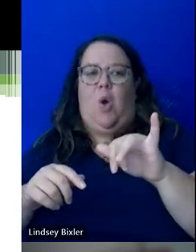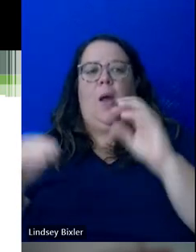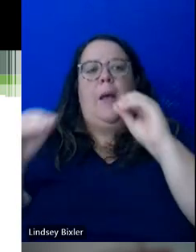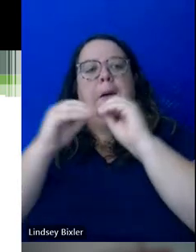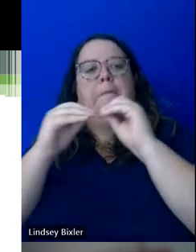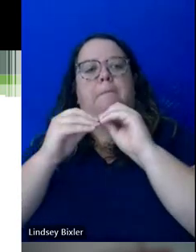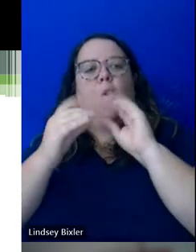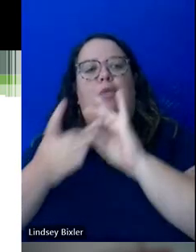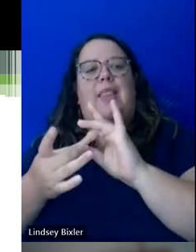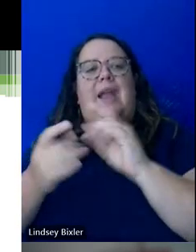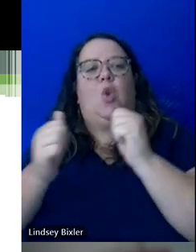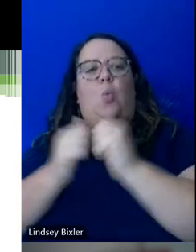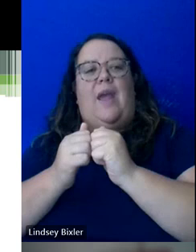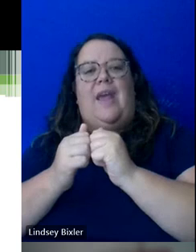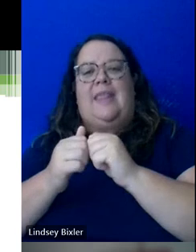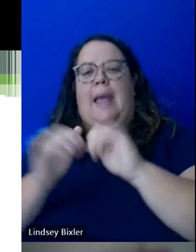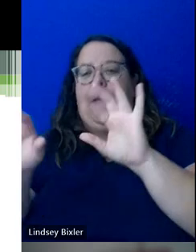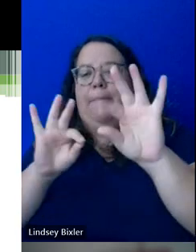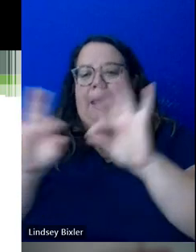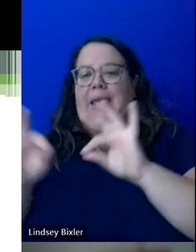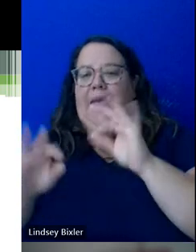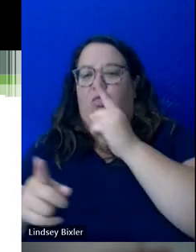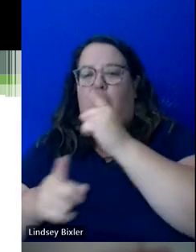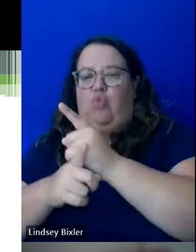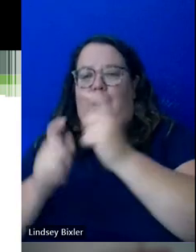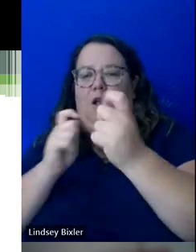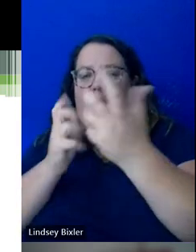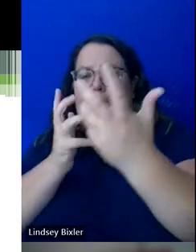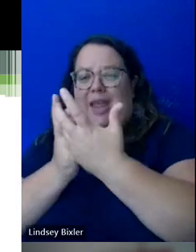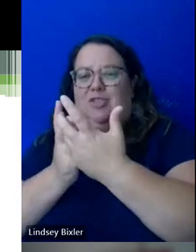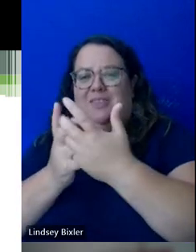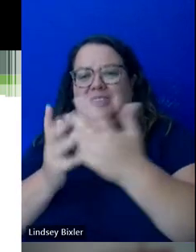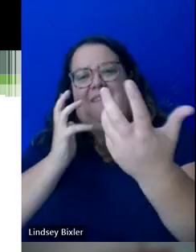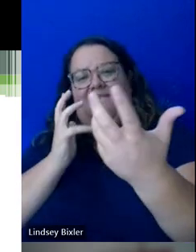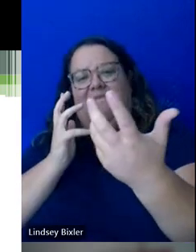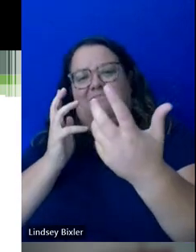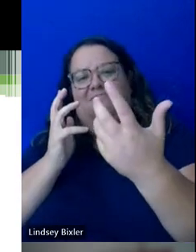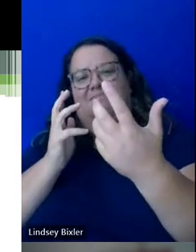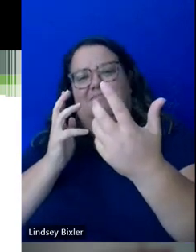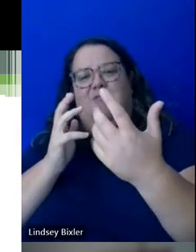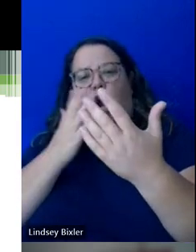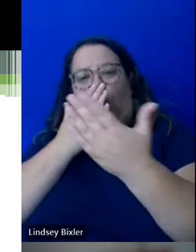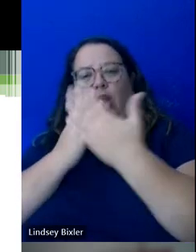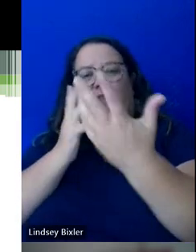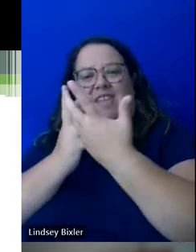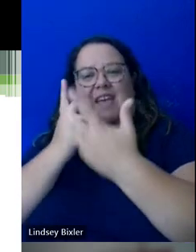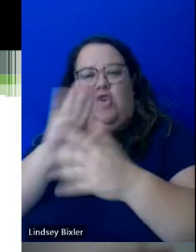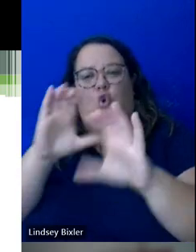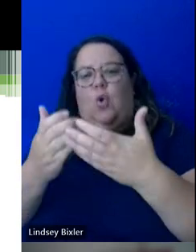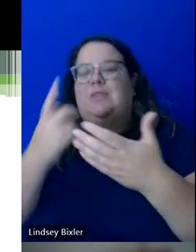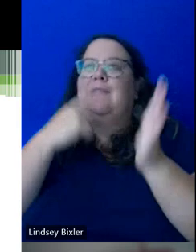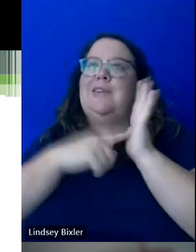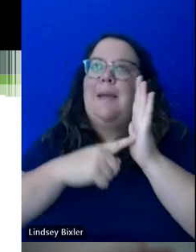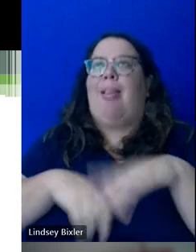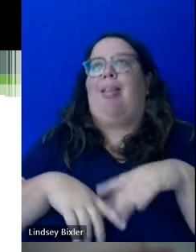picking accommodations that you're eligible for that are relevant for the courses you're taking. So, for example, if